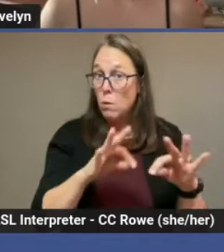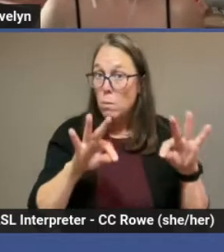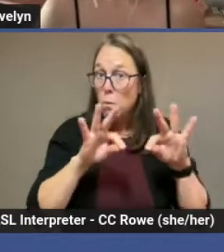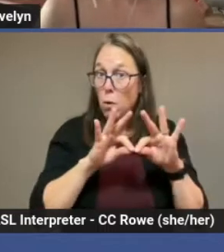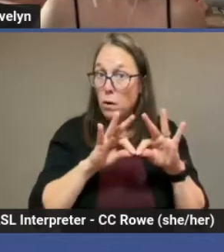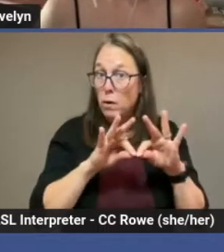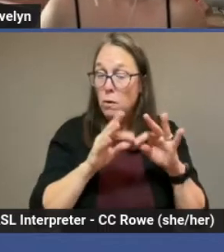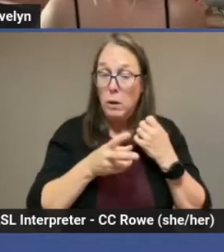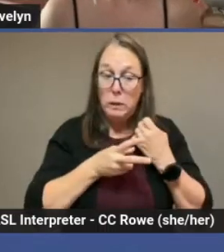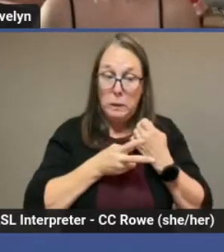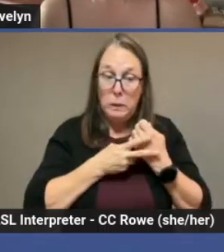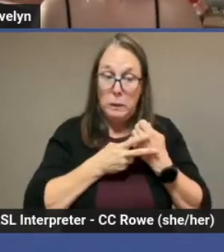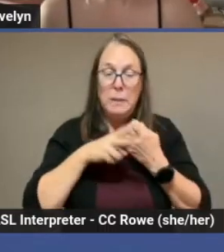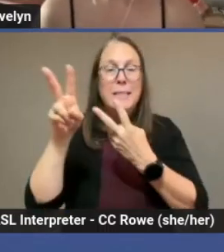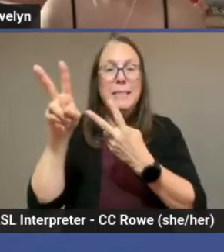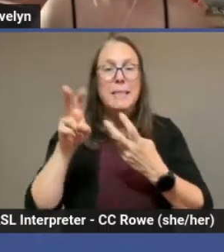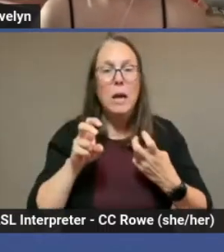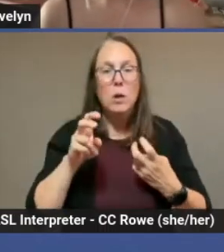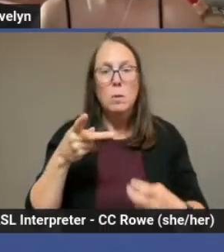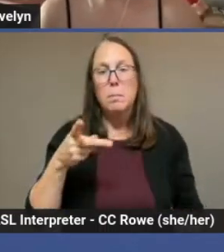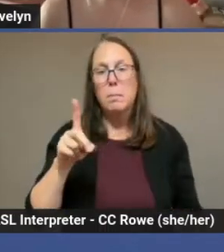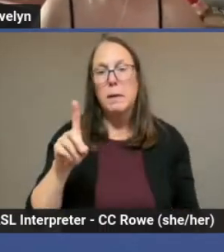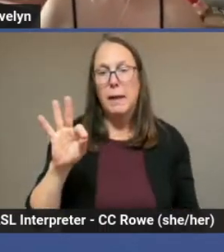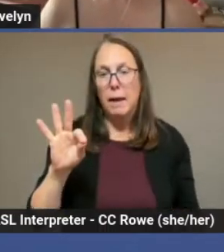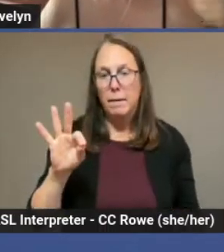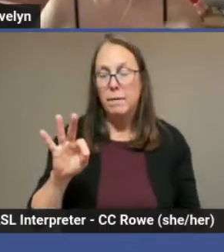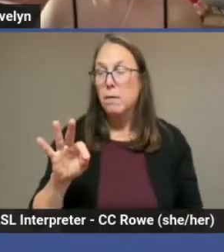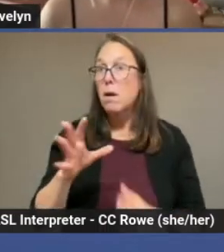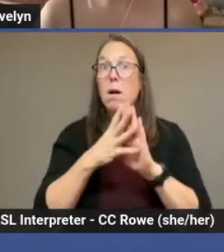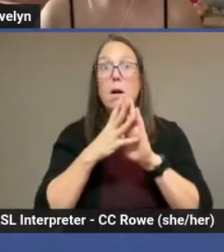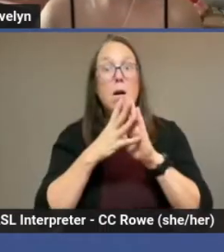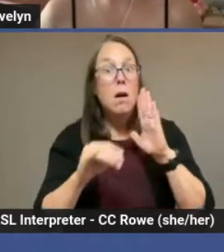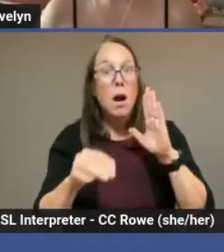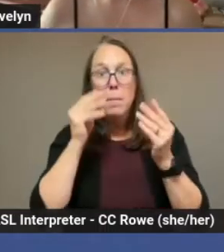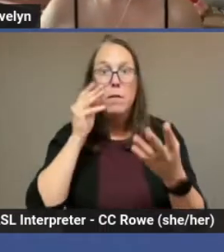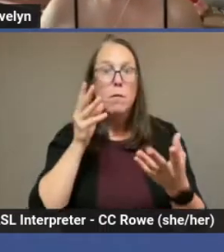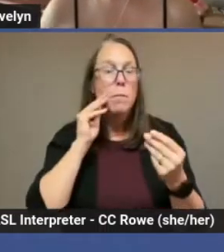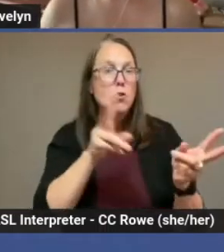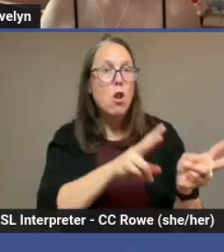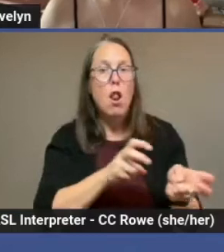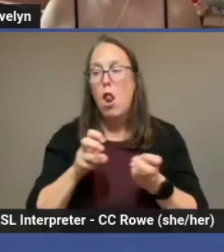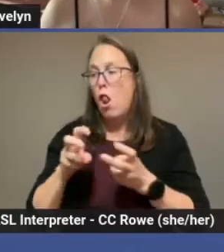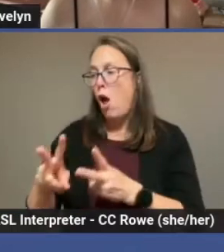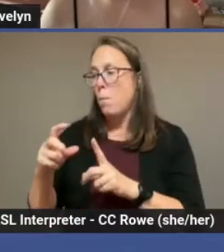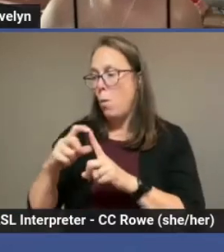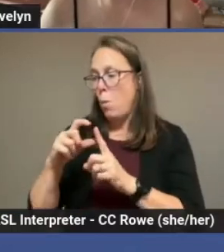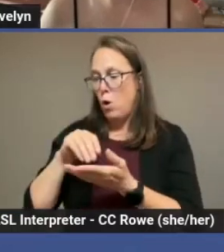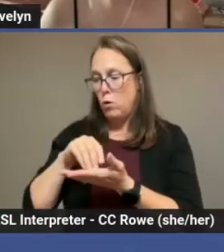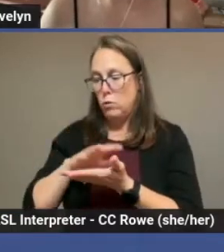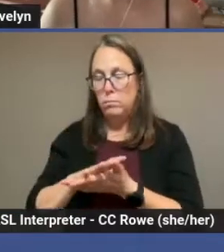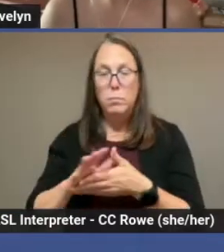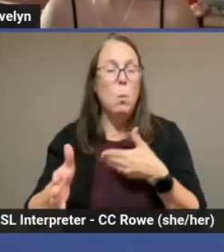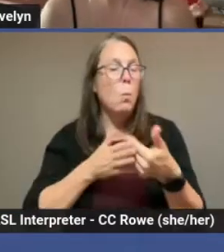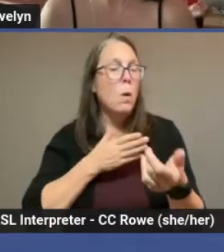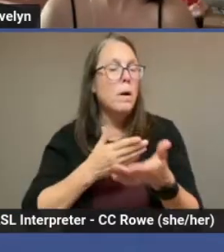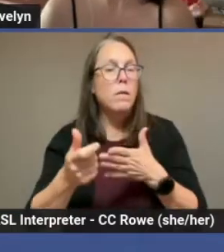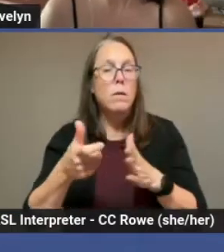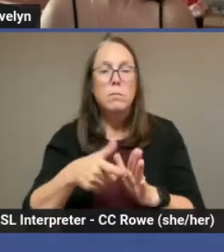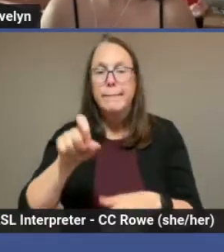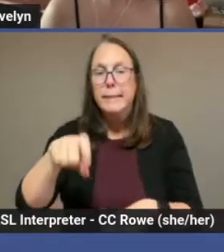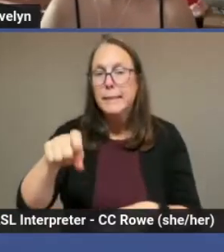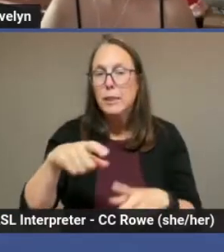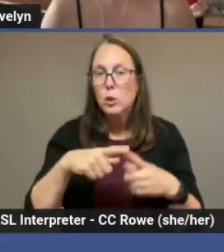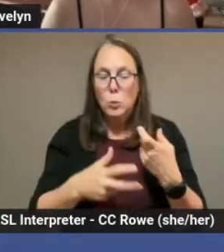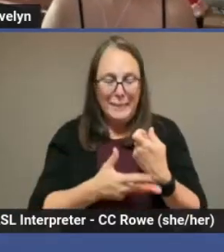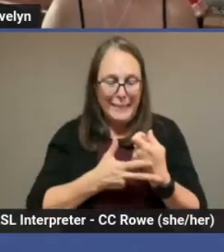download the PDF, copy the information into a Word document, do whatever you need to do to preserve